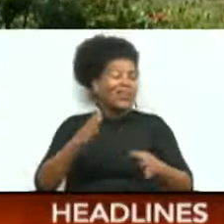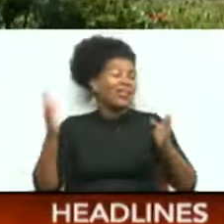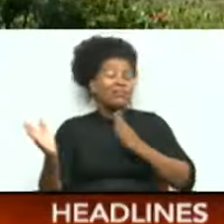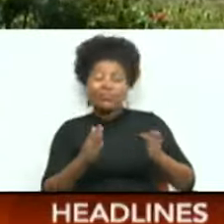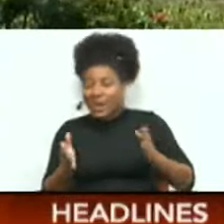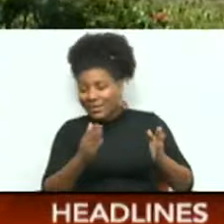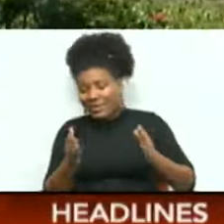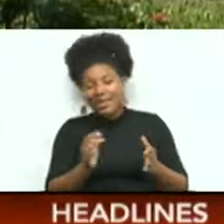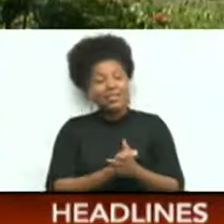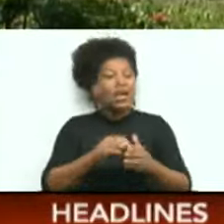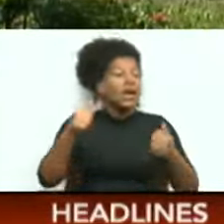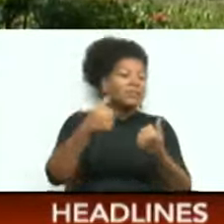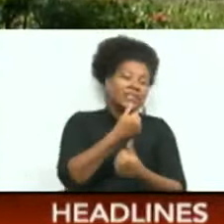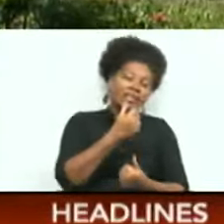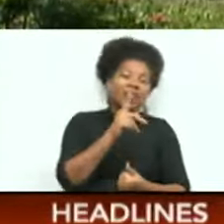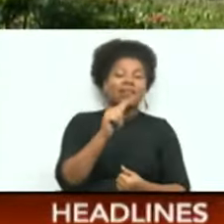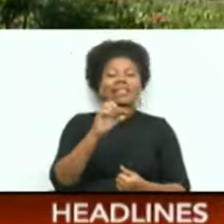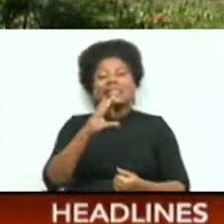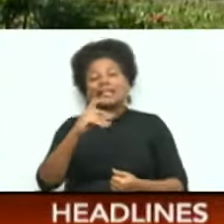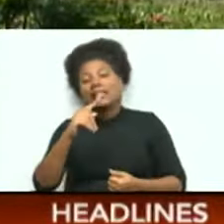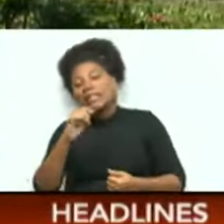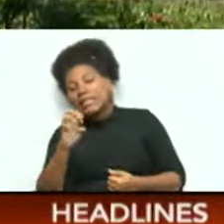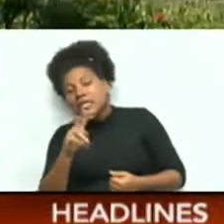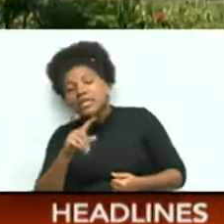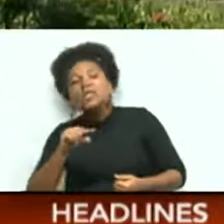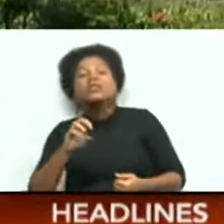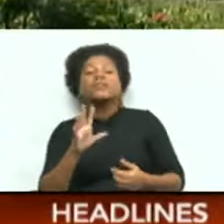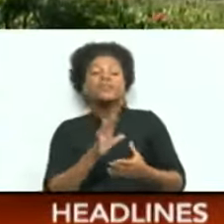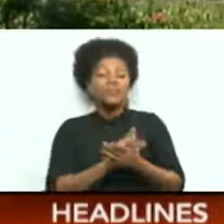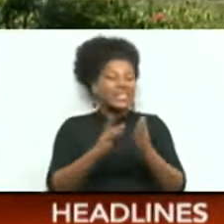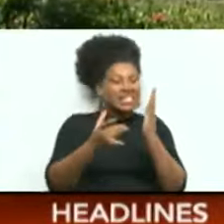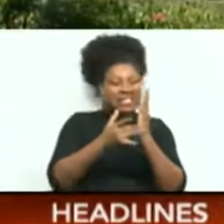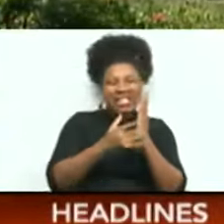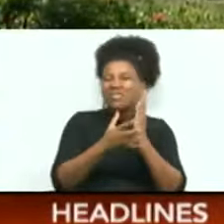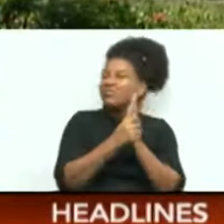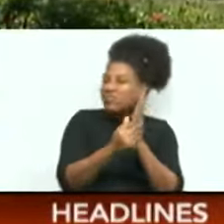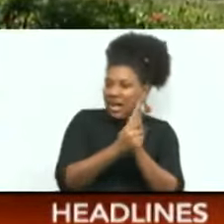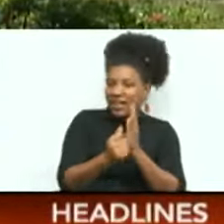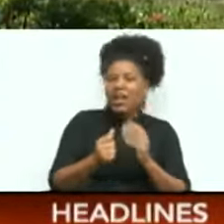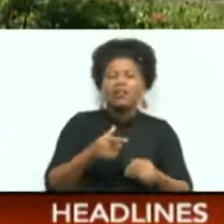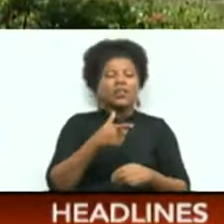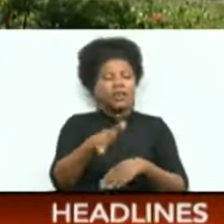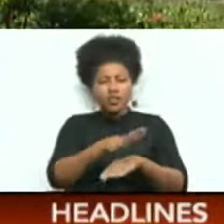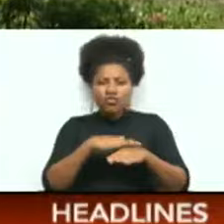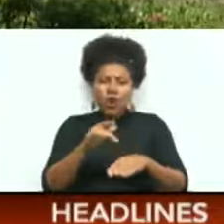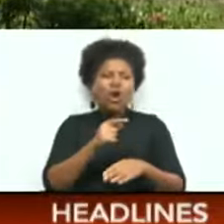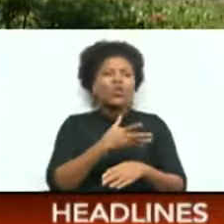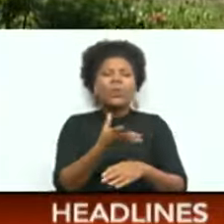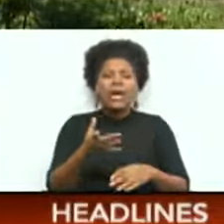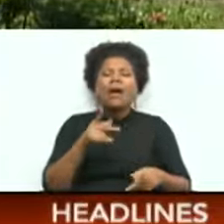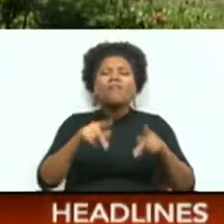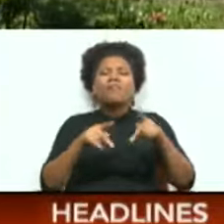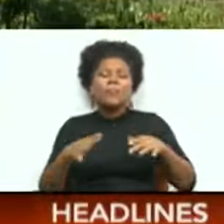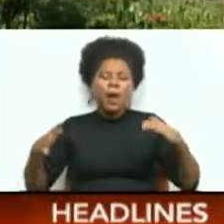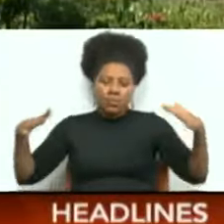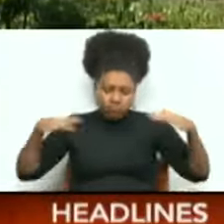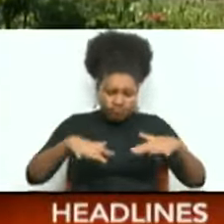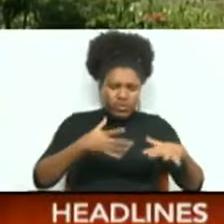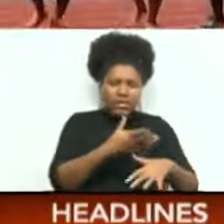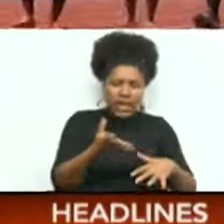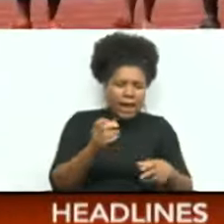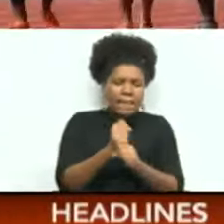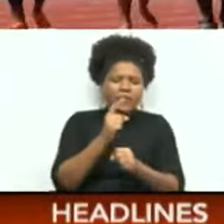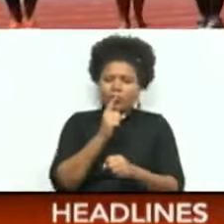updating our technical officials. On the ground, we have both the organization and technical delegative arrive ensuring that